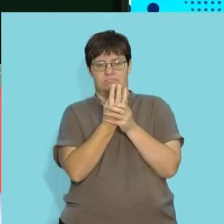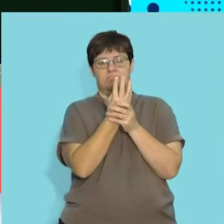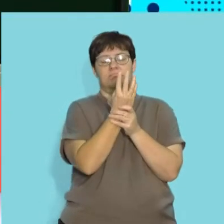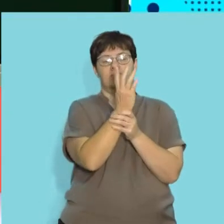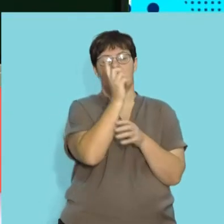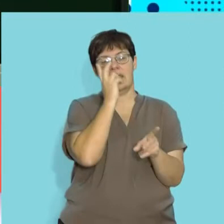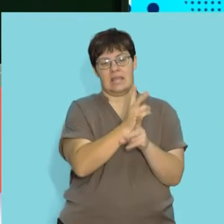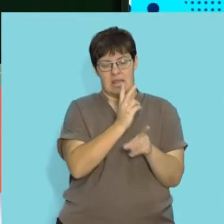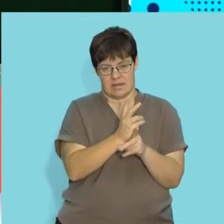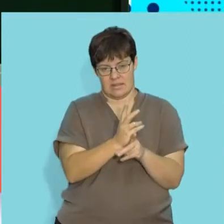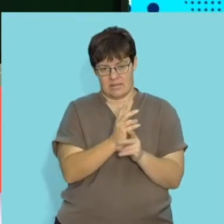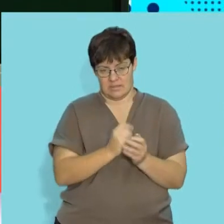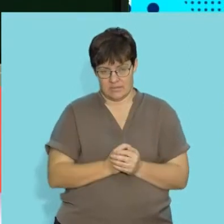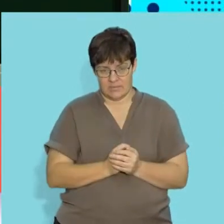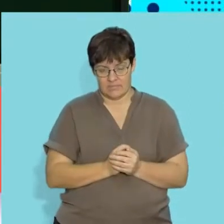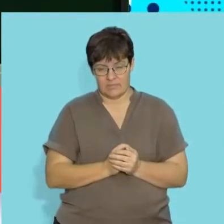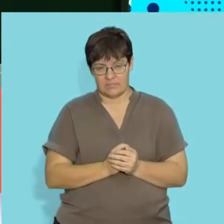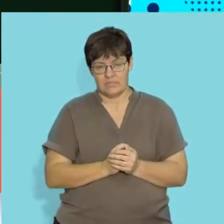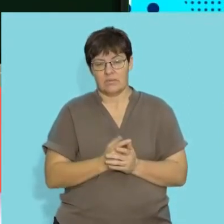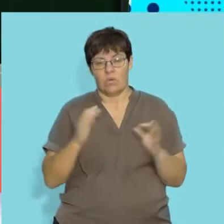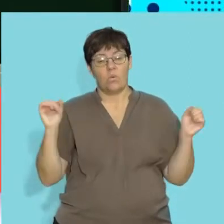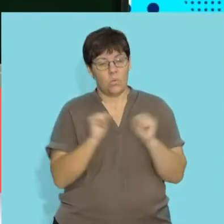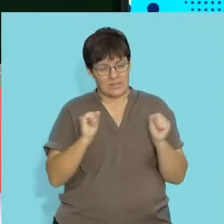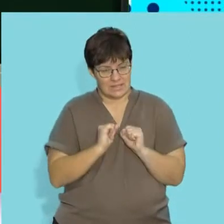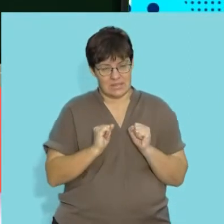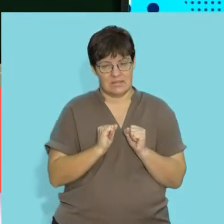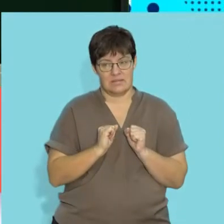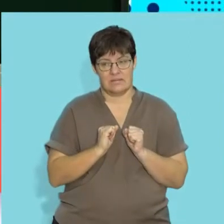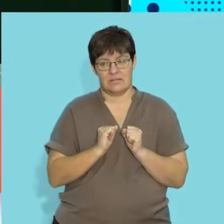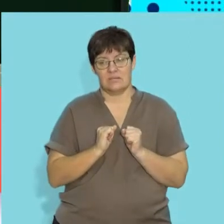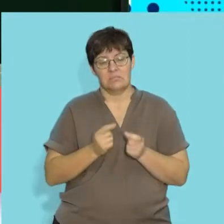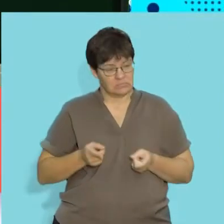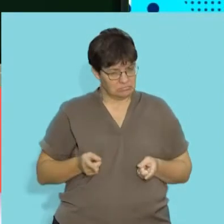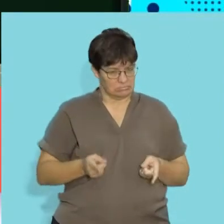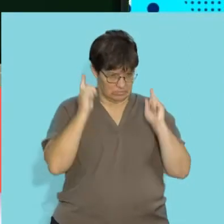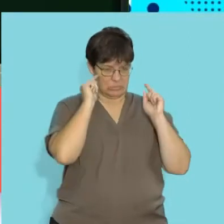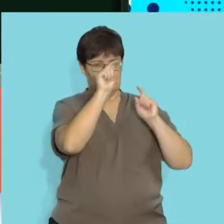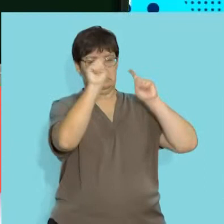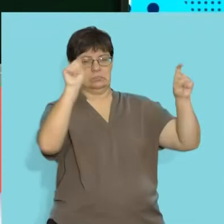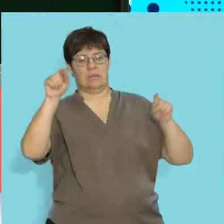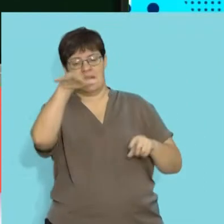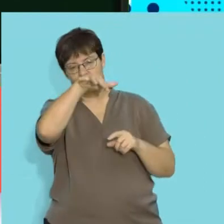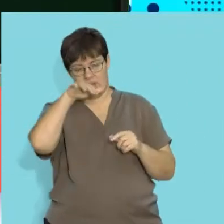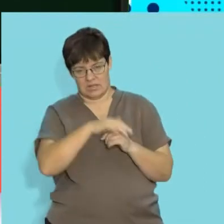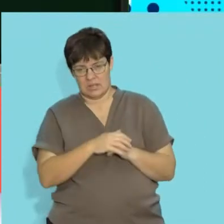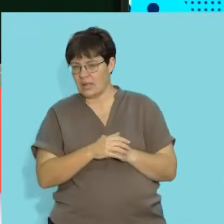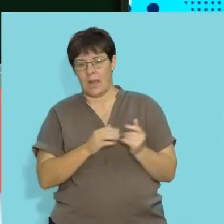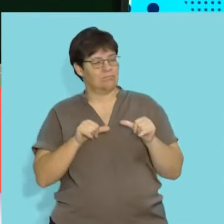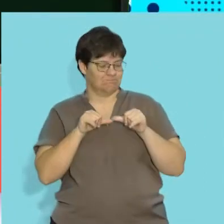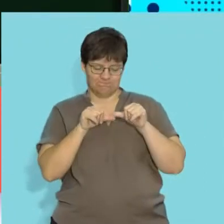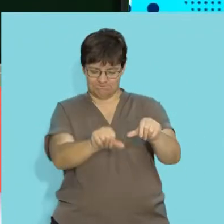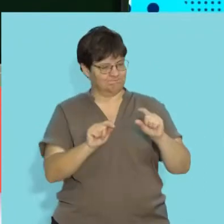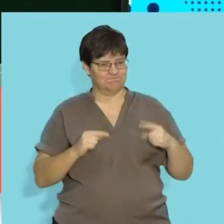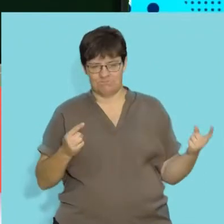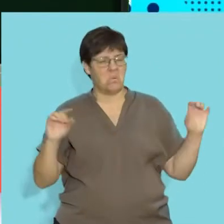and then germinate during the next season. So we know that winter is very hostile in certain environments, where some plants